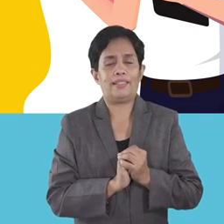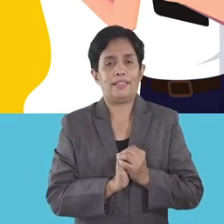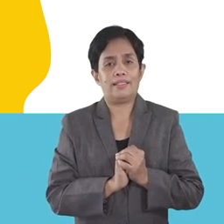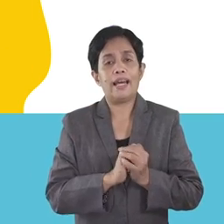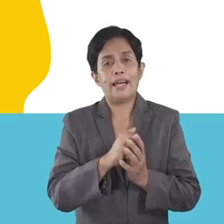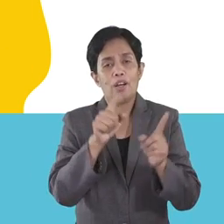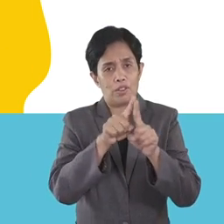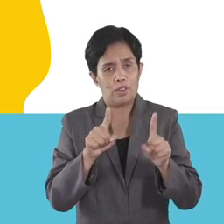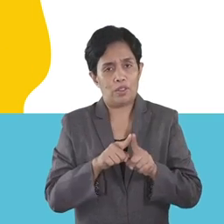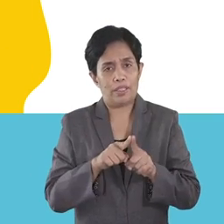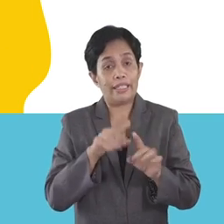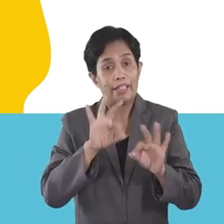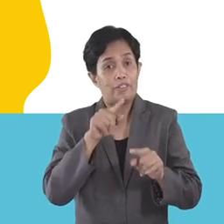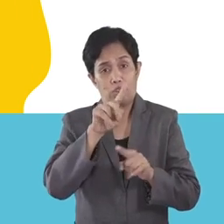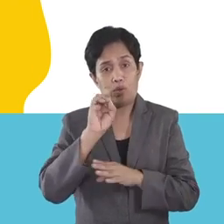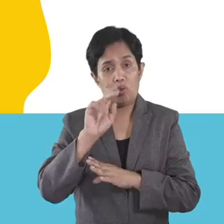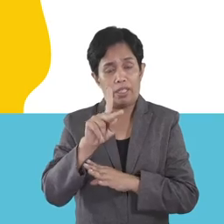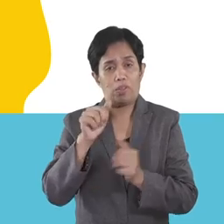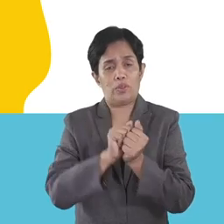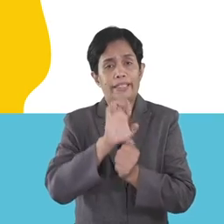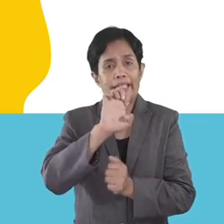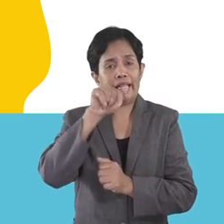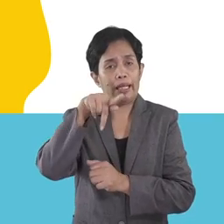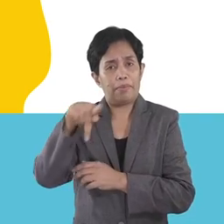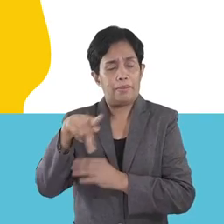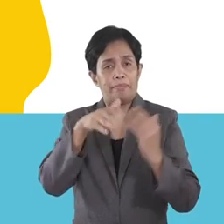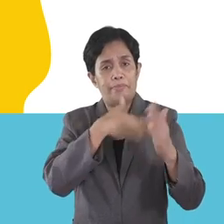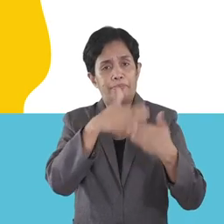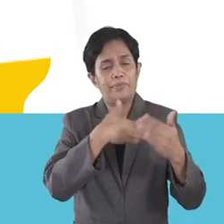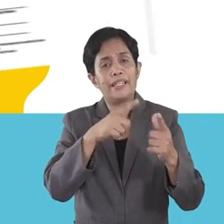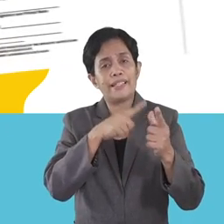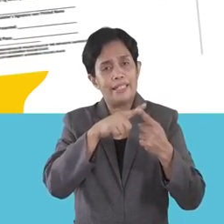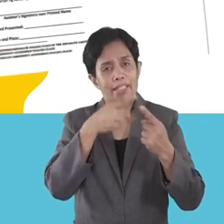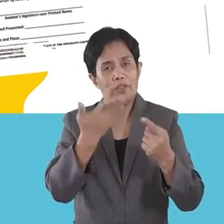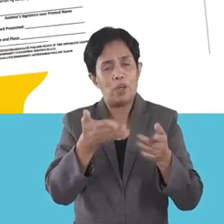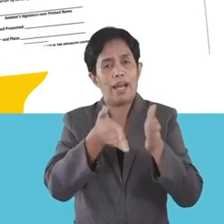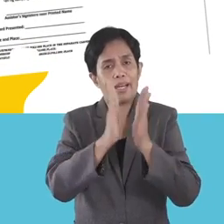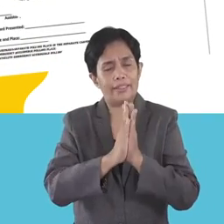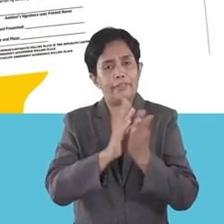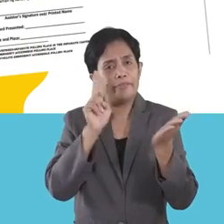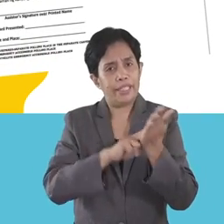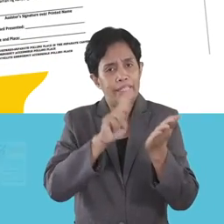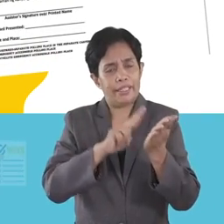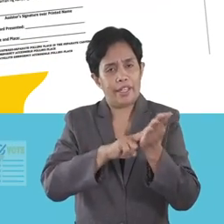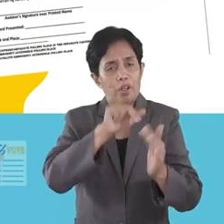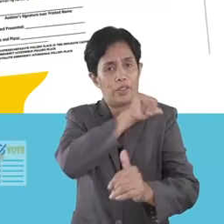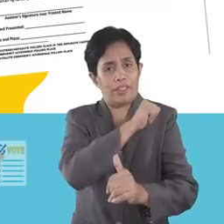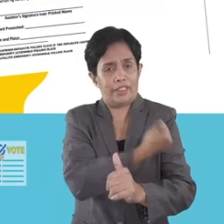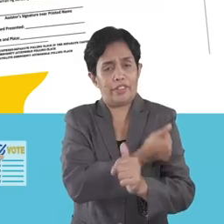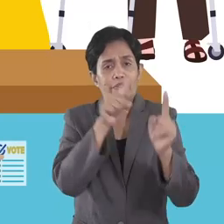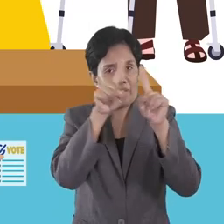On the other hand, if you're okay with the EAPP procedure, then you will be asked to fill up an authorization